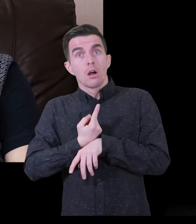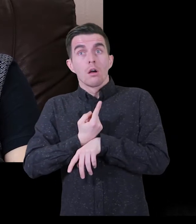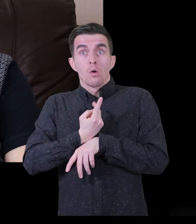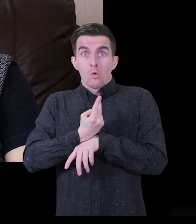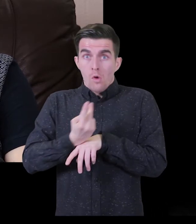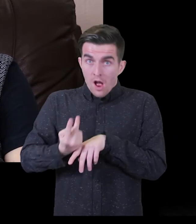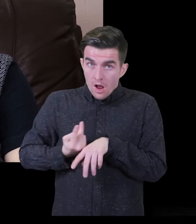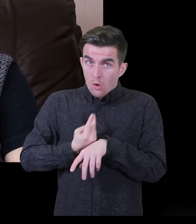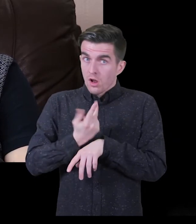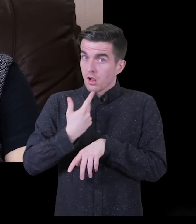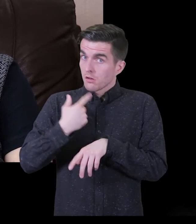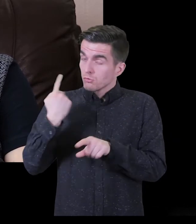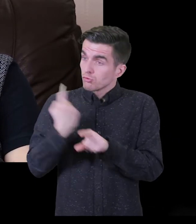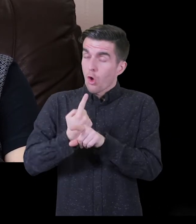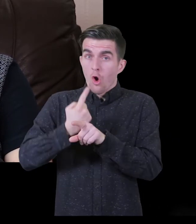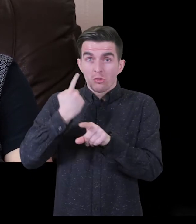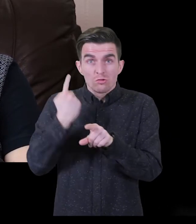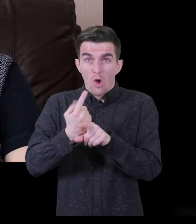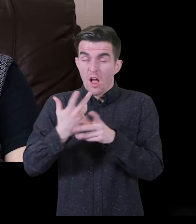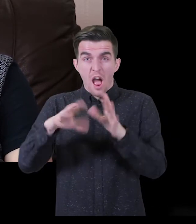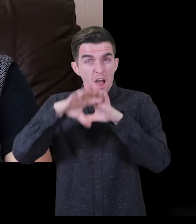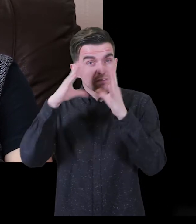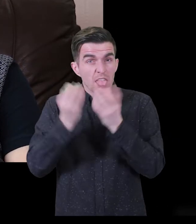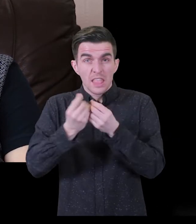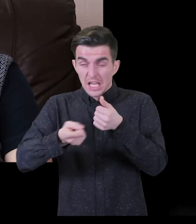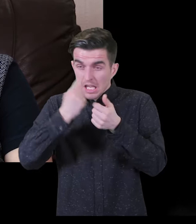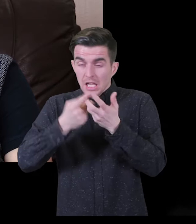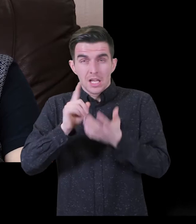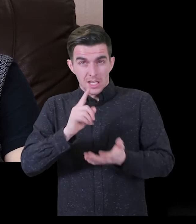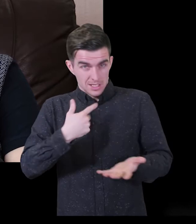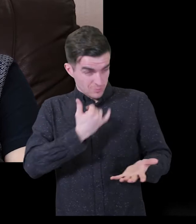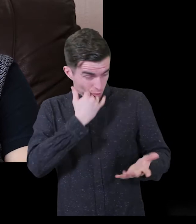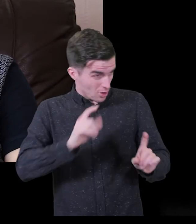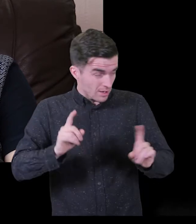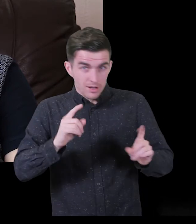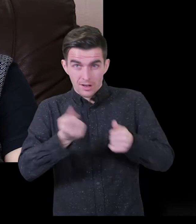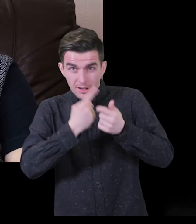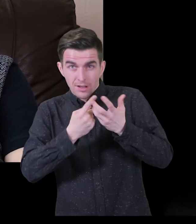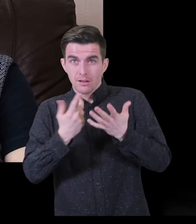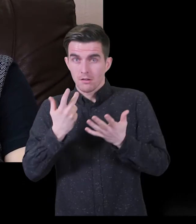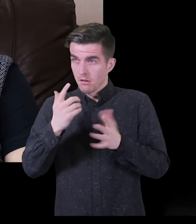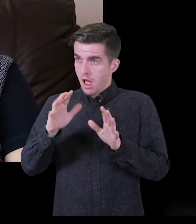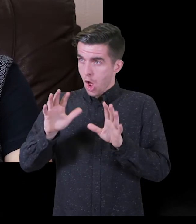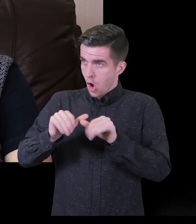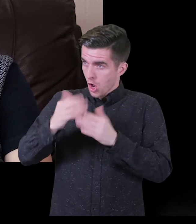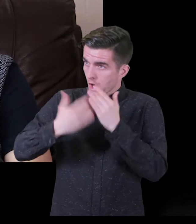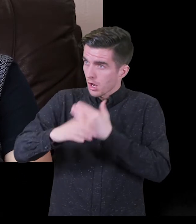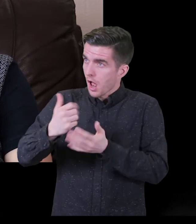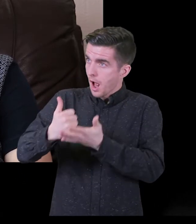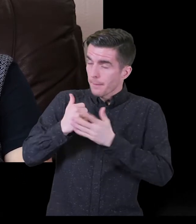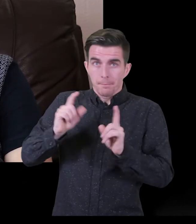So they came to me. They sat down with me for an hour, two hours, something like that. And we just talked and talked and talked